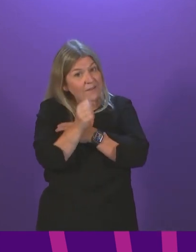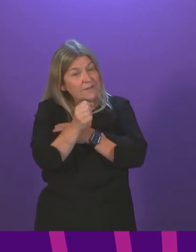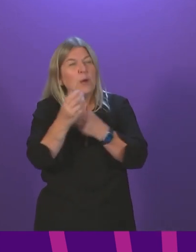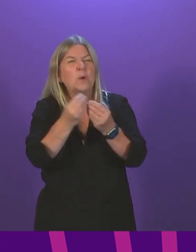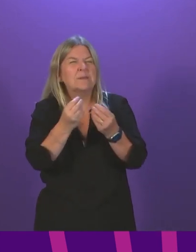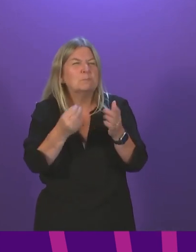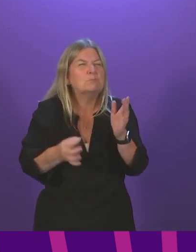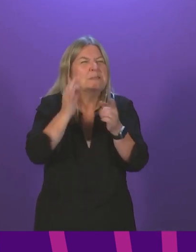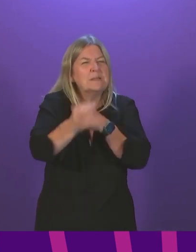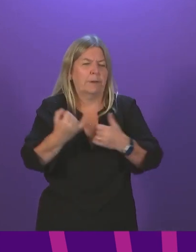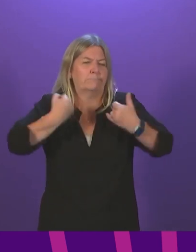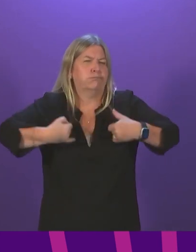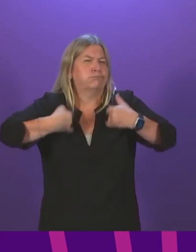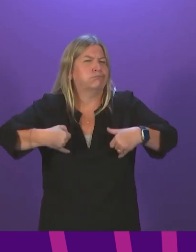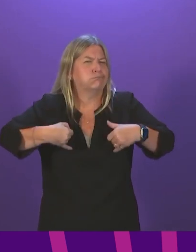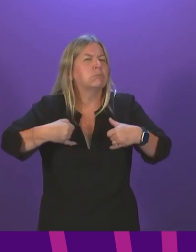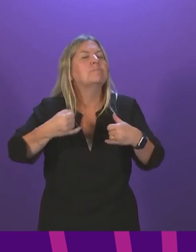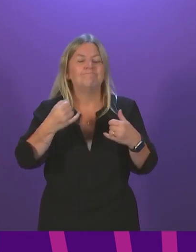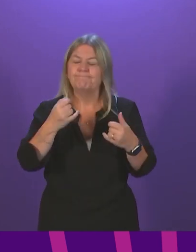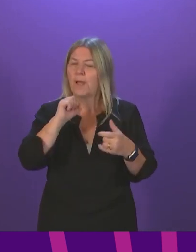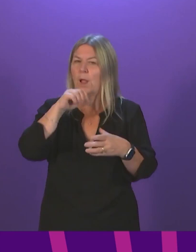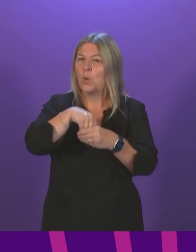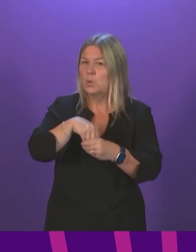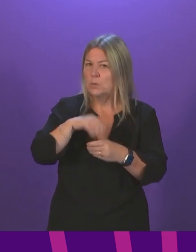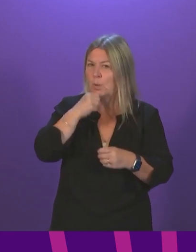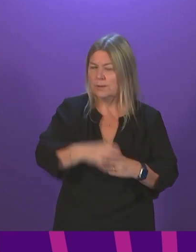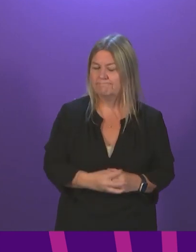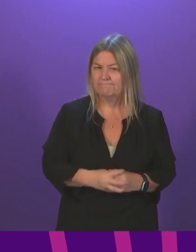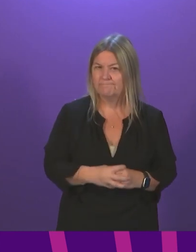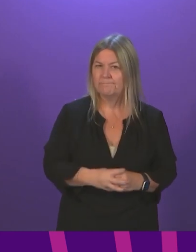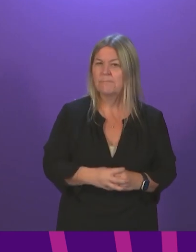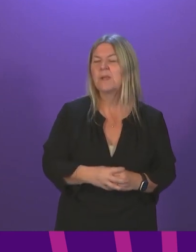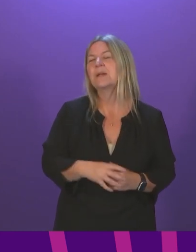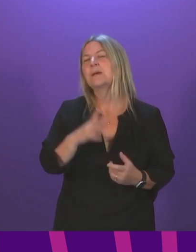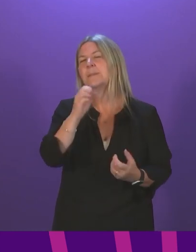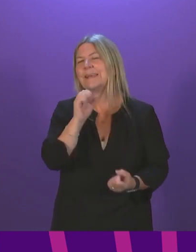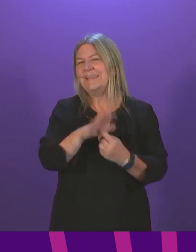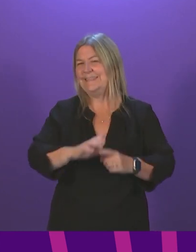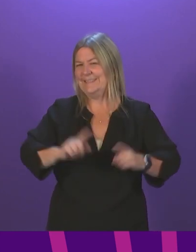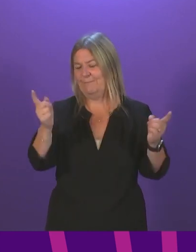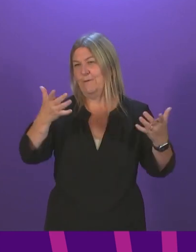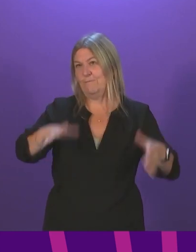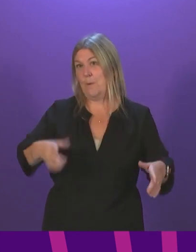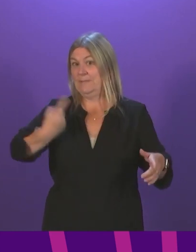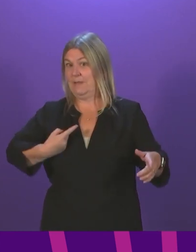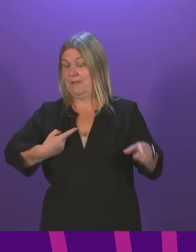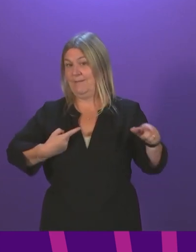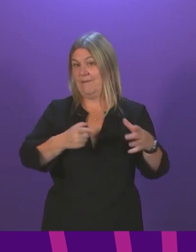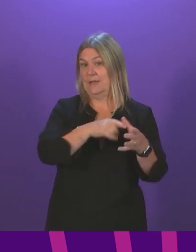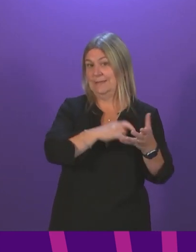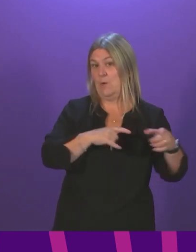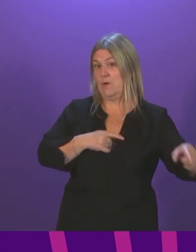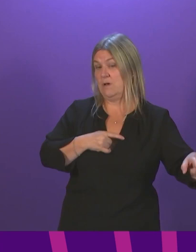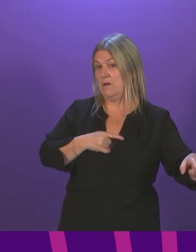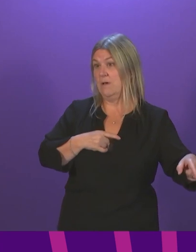underlying health conditions, of course, will be included. But I suppose the key point of difference here between Anas Sarwar and I is, and perhaps it's